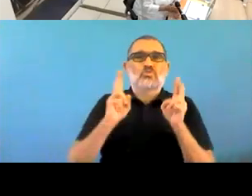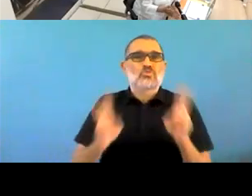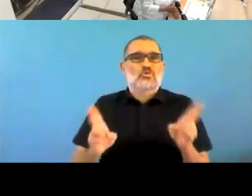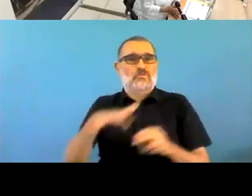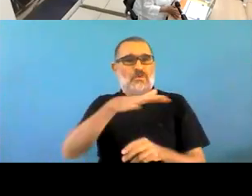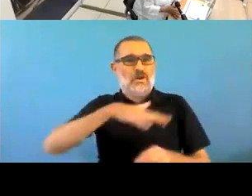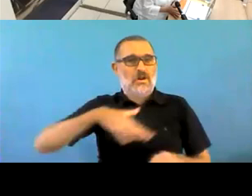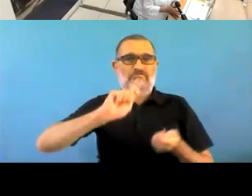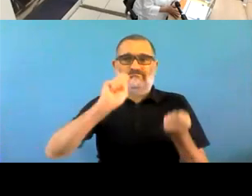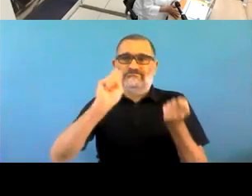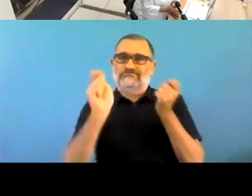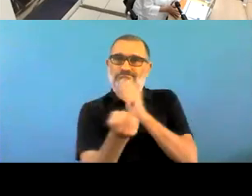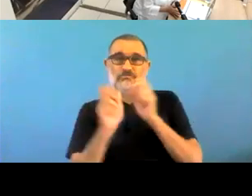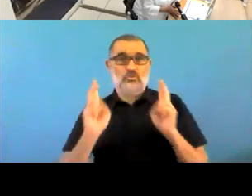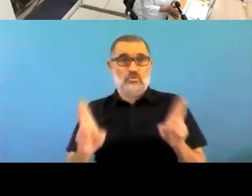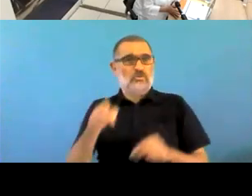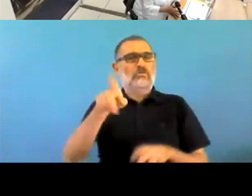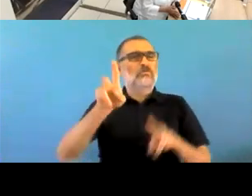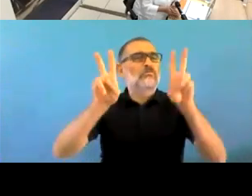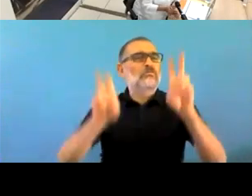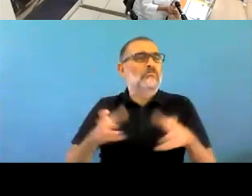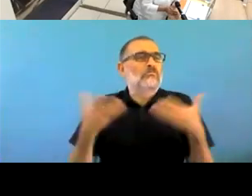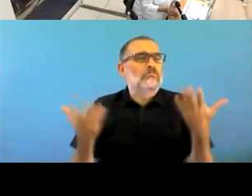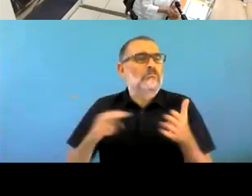as proposed by our ministry